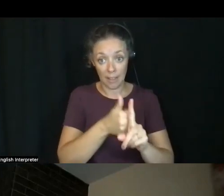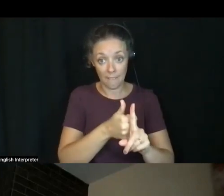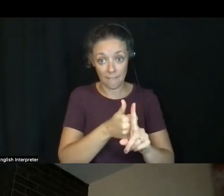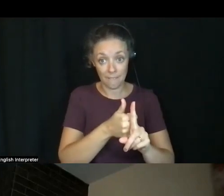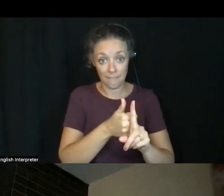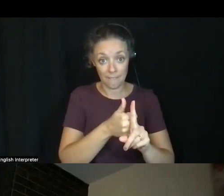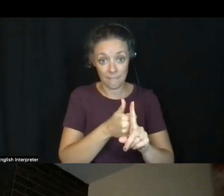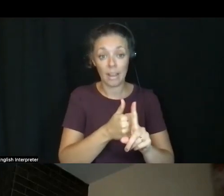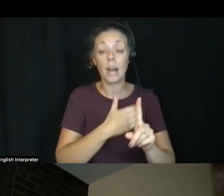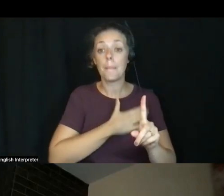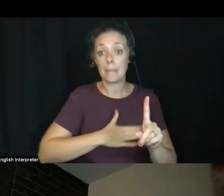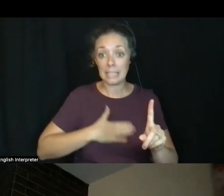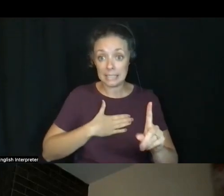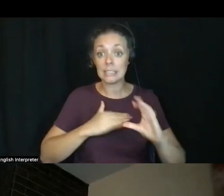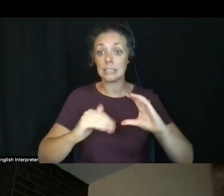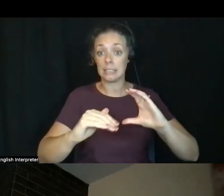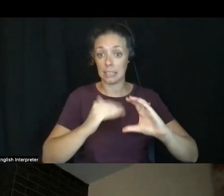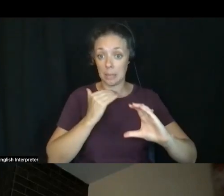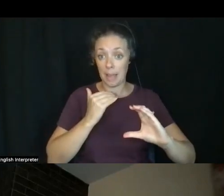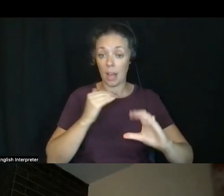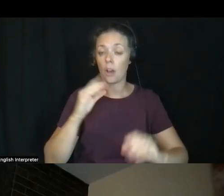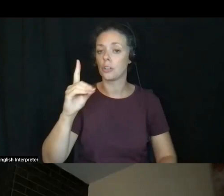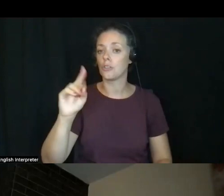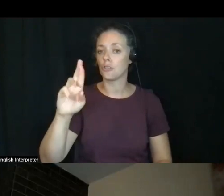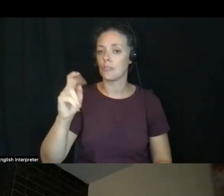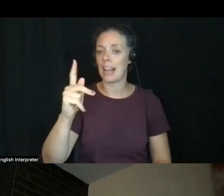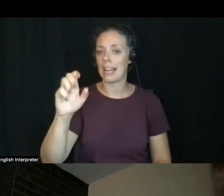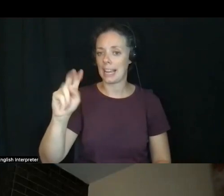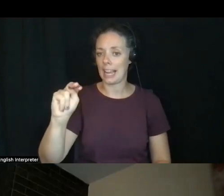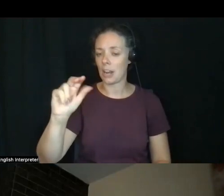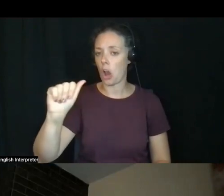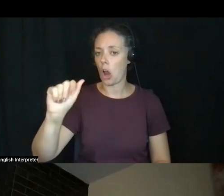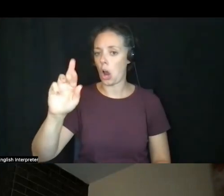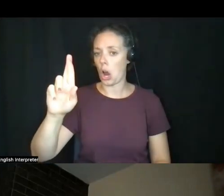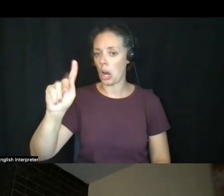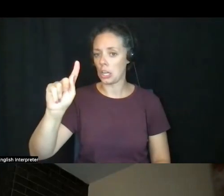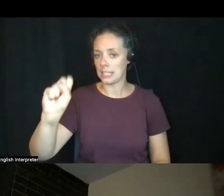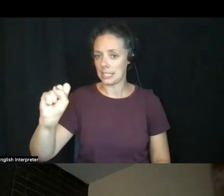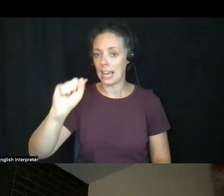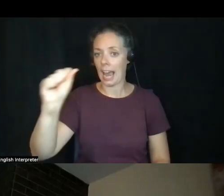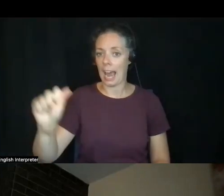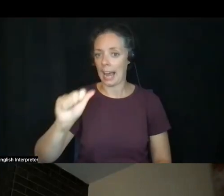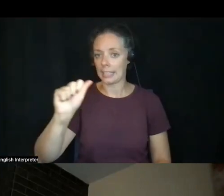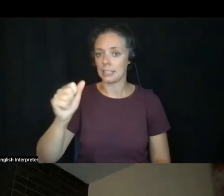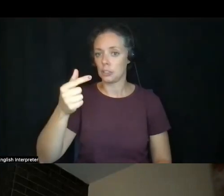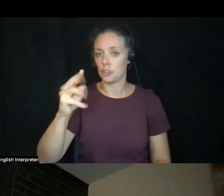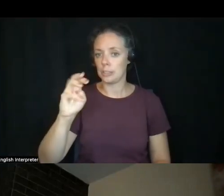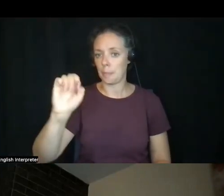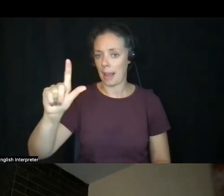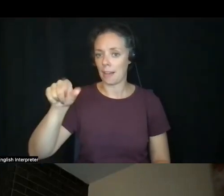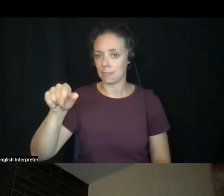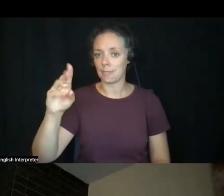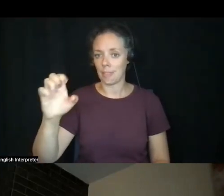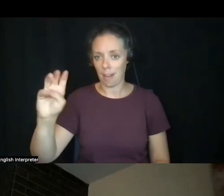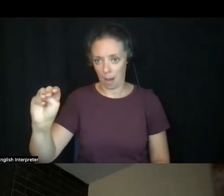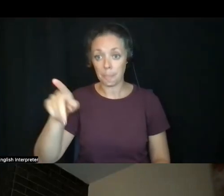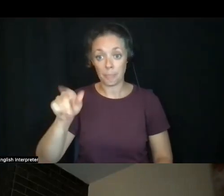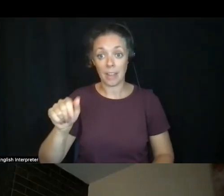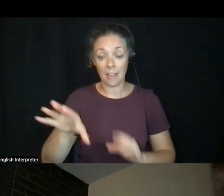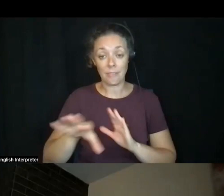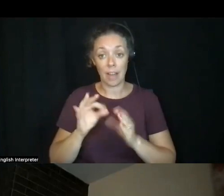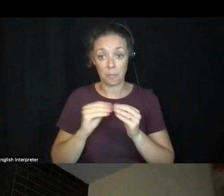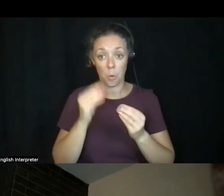please email us at dracutarts at gmail.com. You can also find more information about our programs there